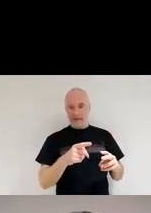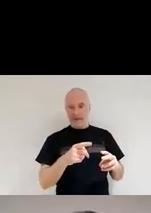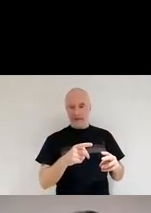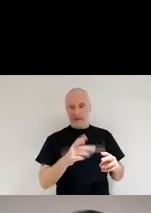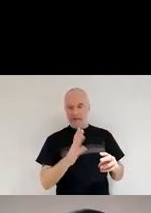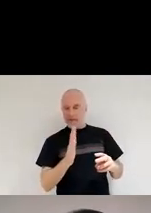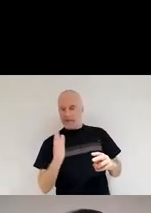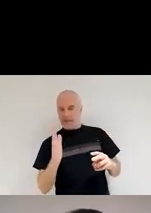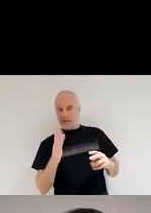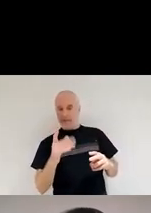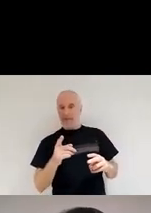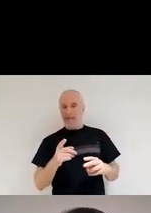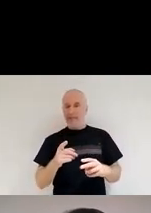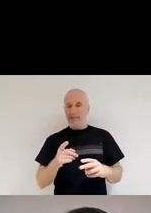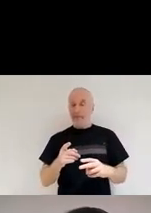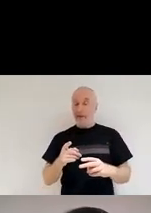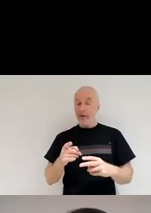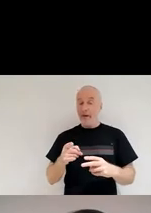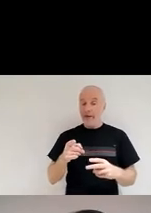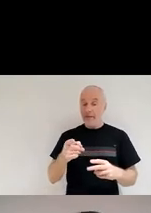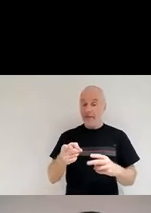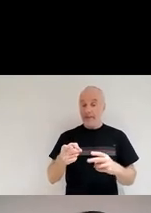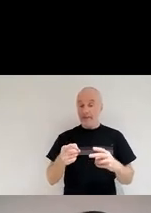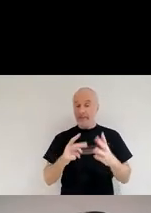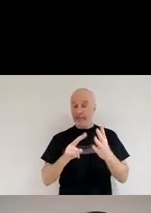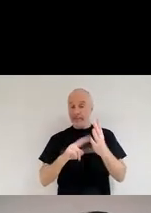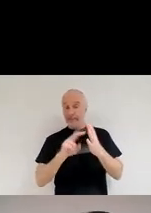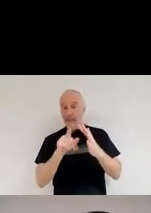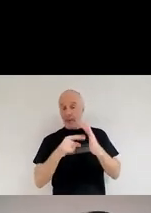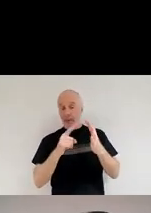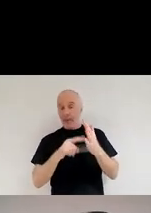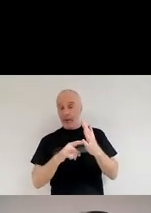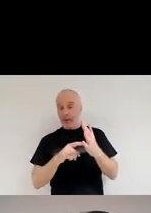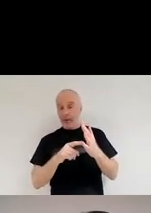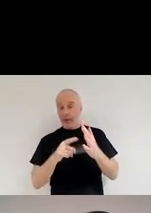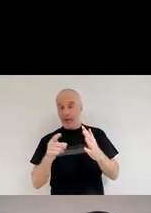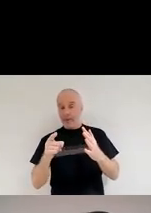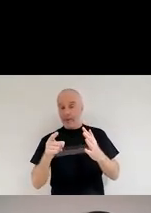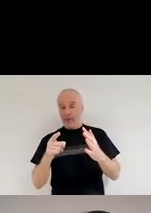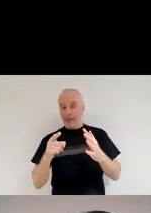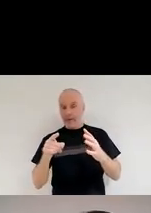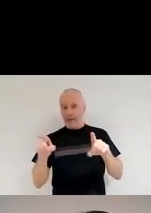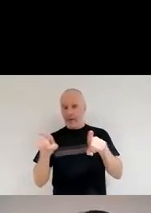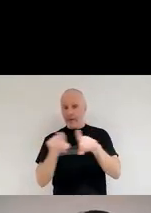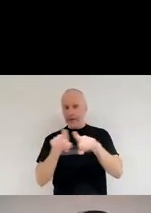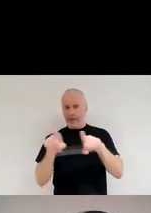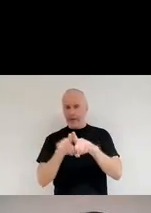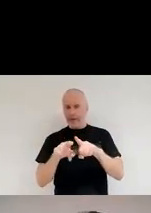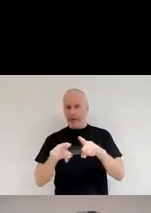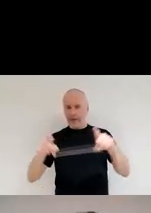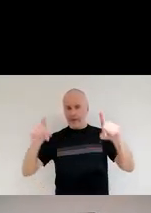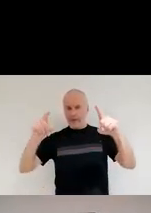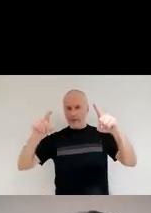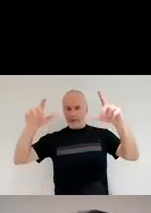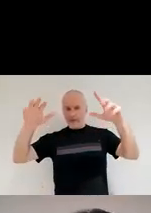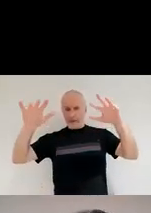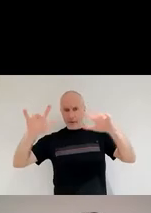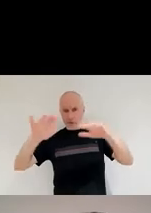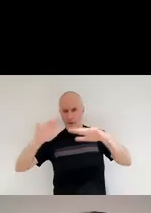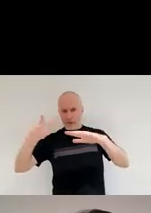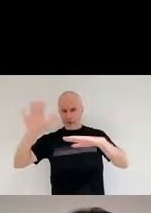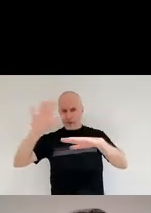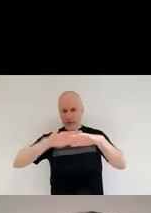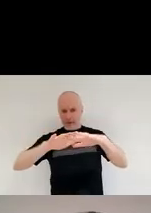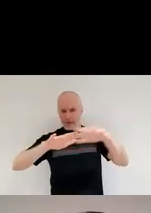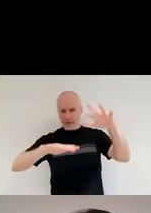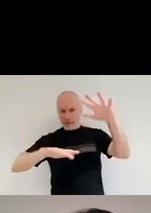CW Leonis. And you can see here, this really nice, almost like layers of dust that were formed because of